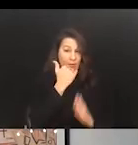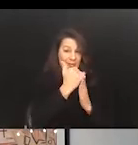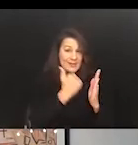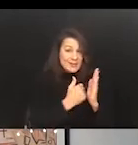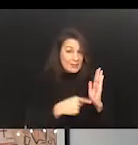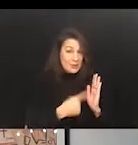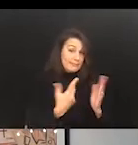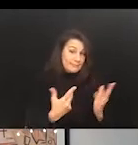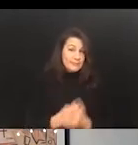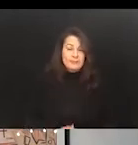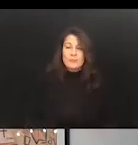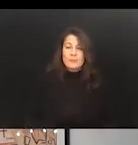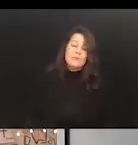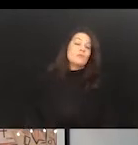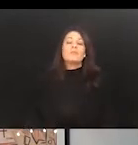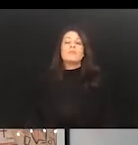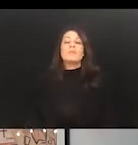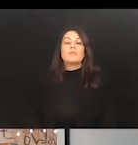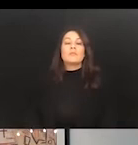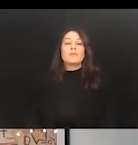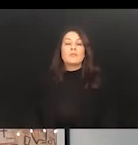So I can go ahead and advance the slide.